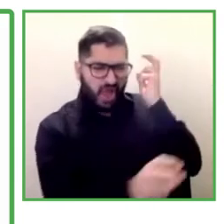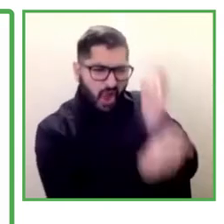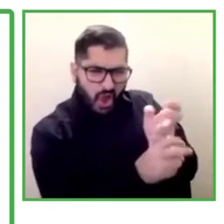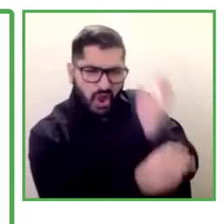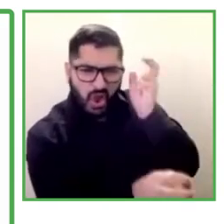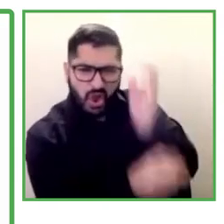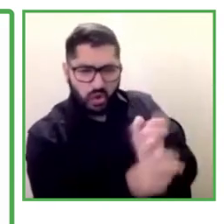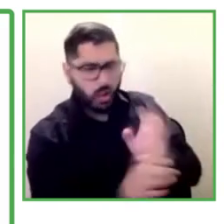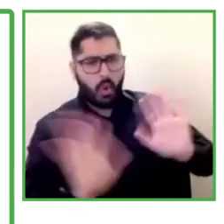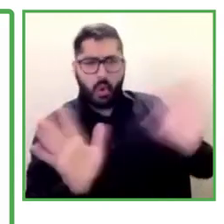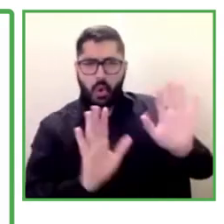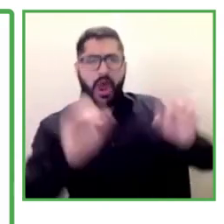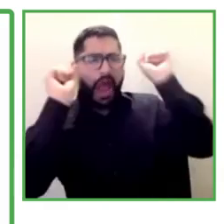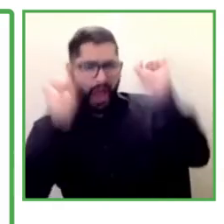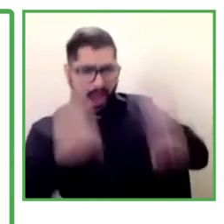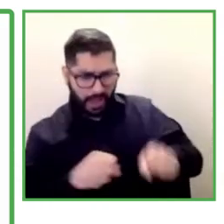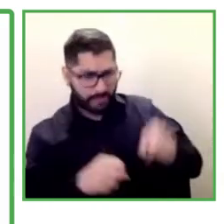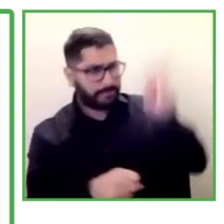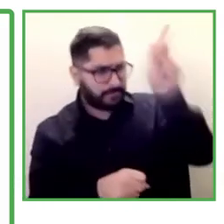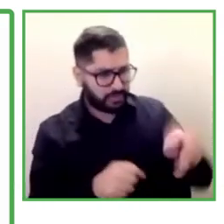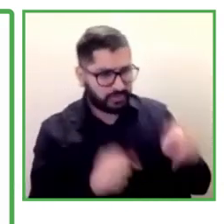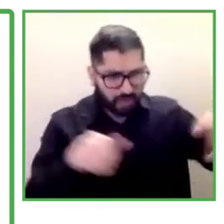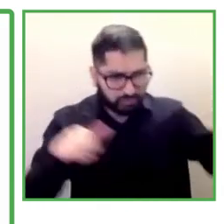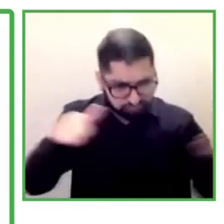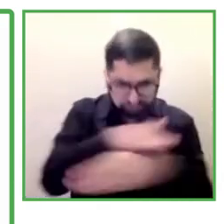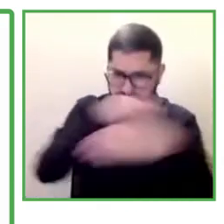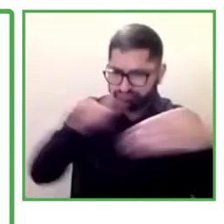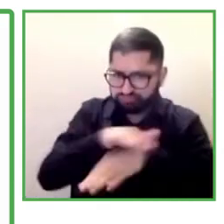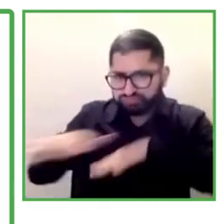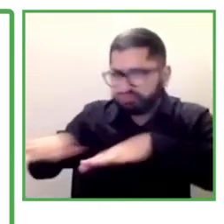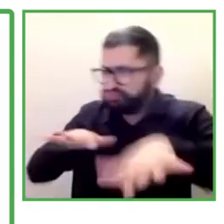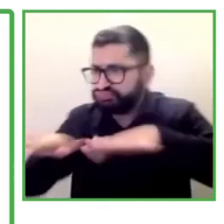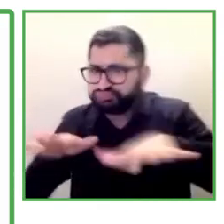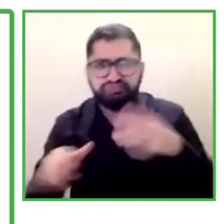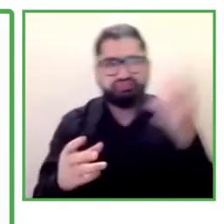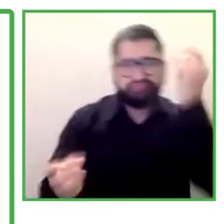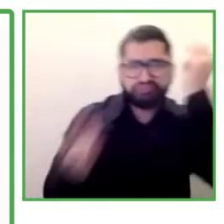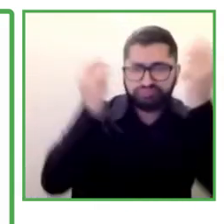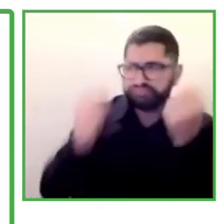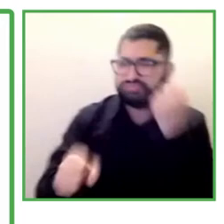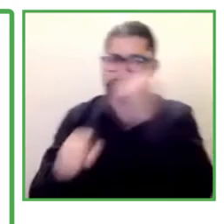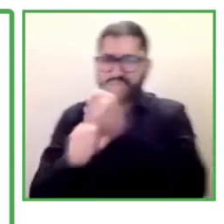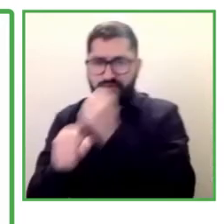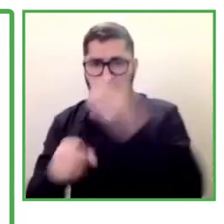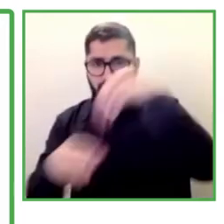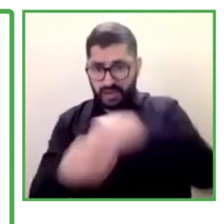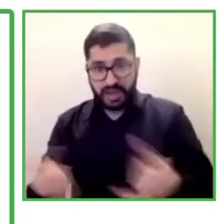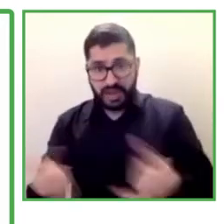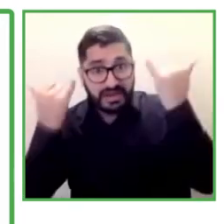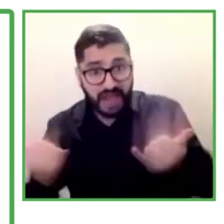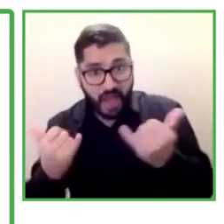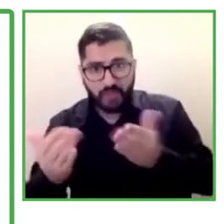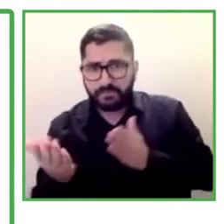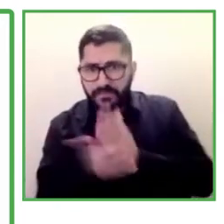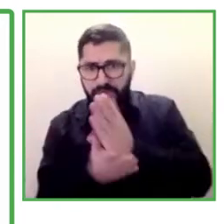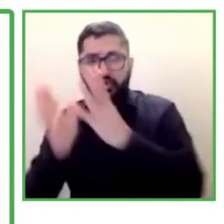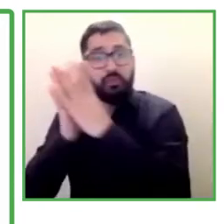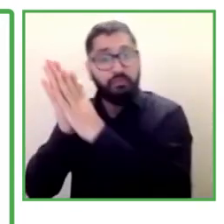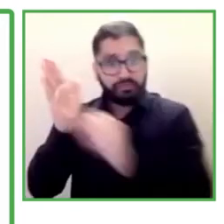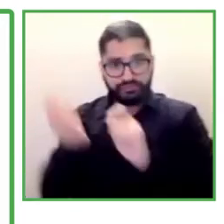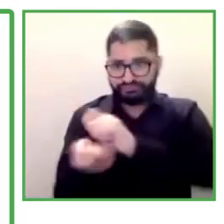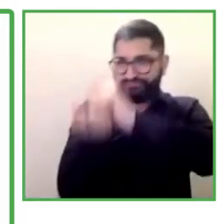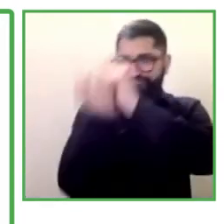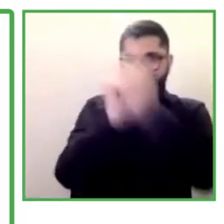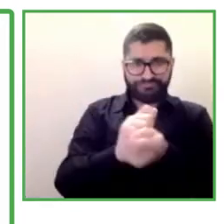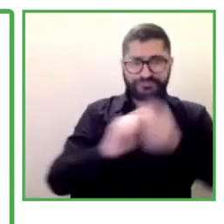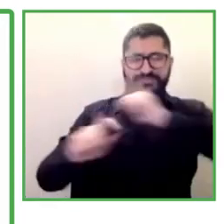organizations. We are also collaborating with some successful cases in other parts of the world so that we